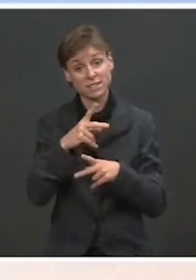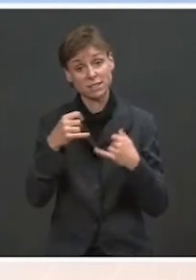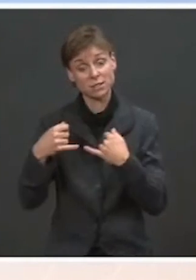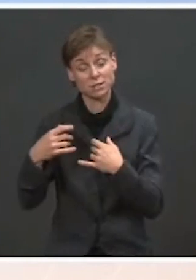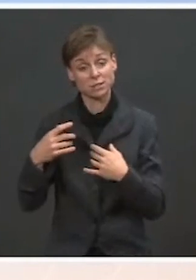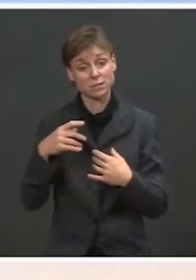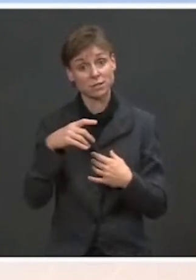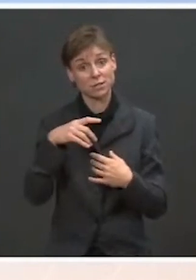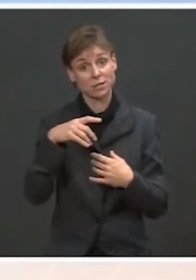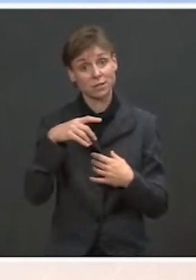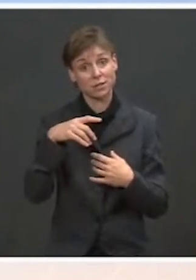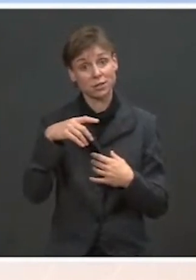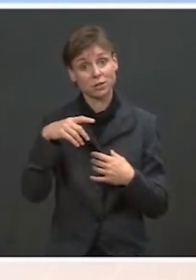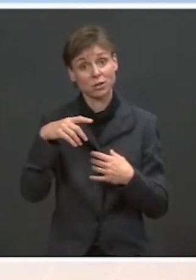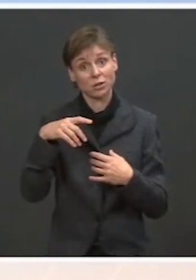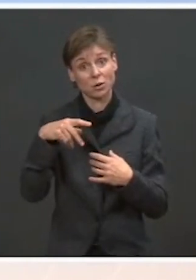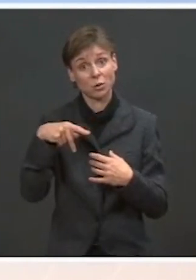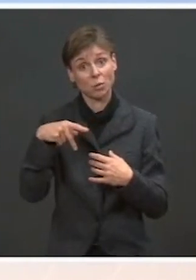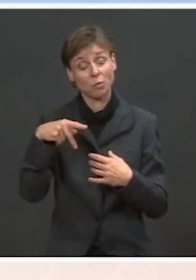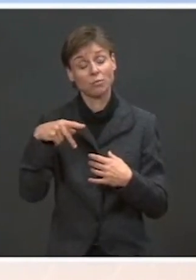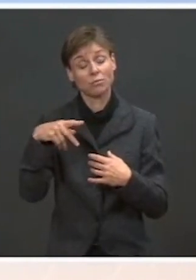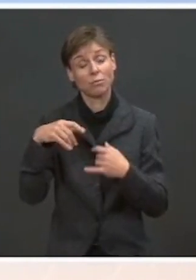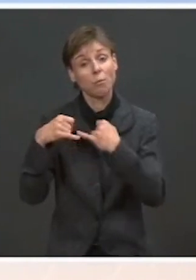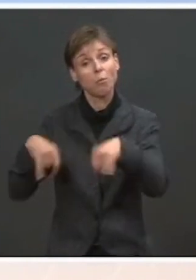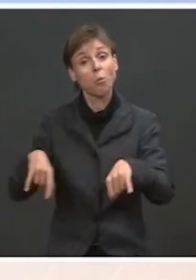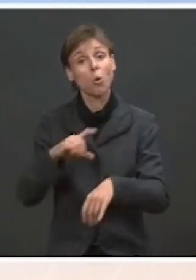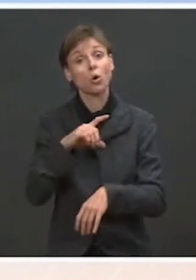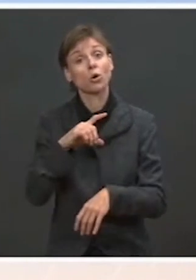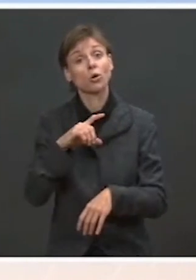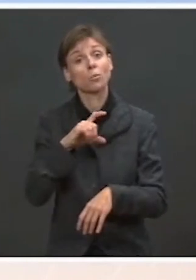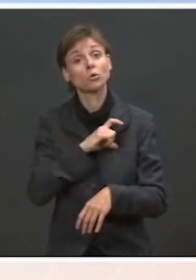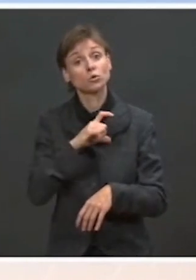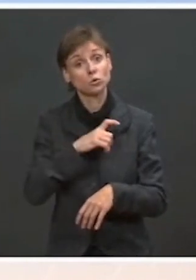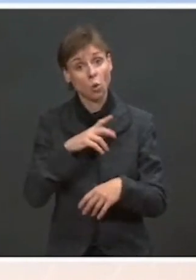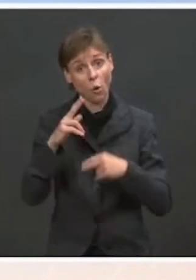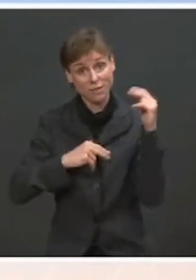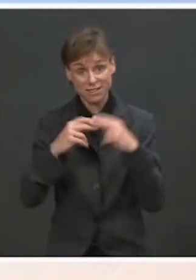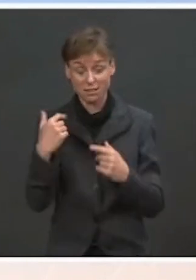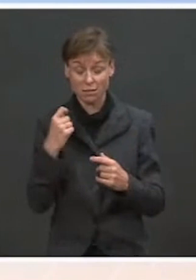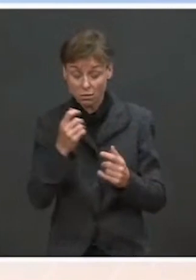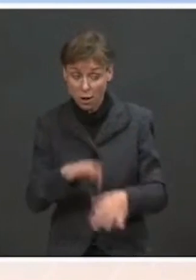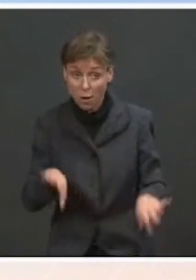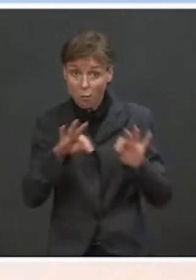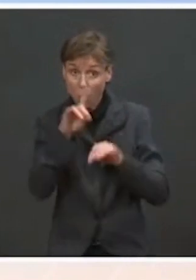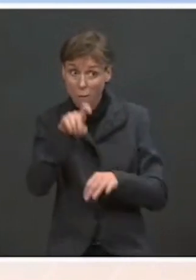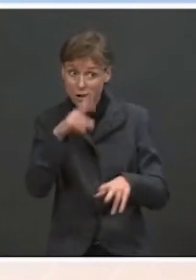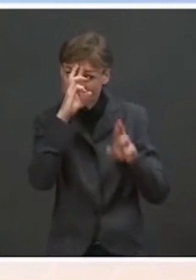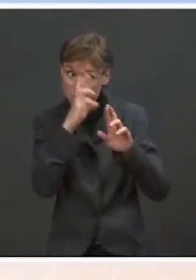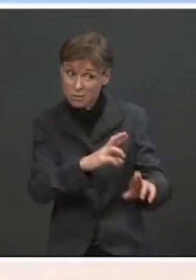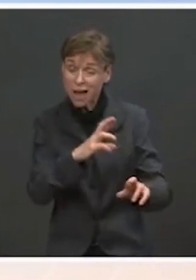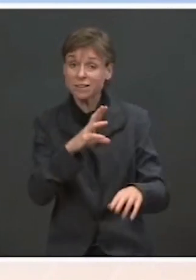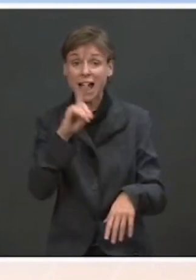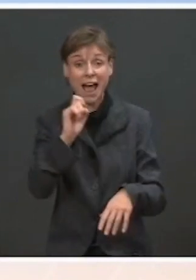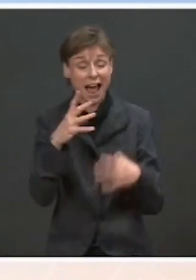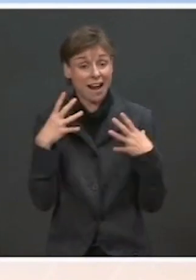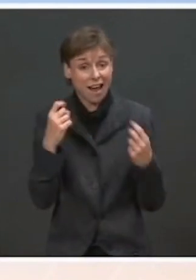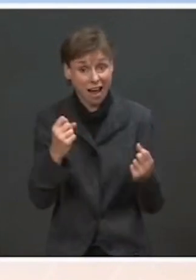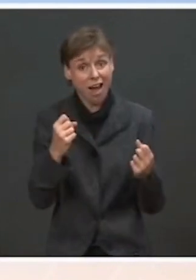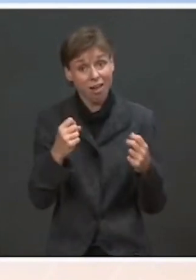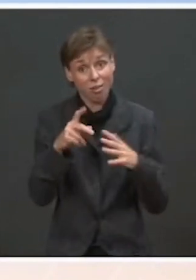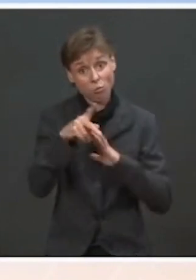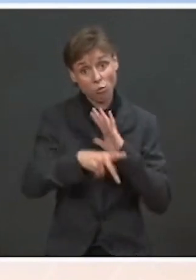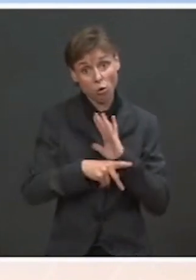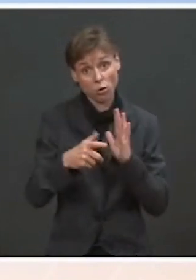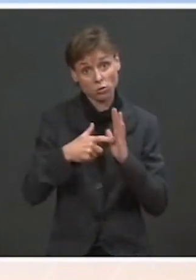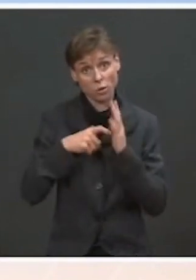want to work with them to ensure we can do it, respecting the privacy and, obviously, the health protocols required by COVID. But even given